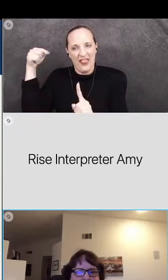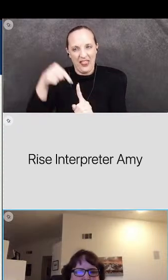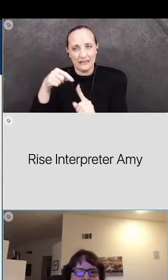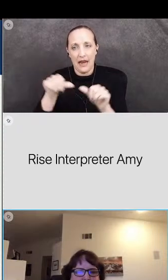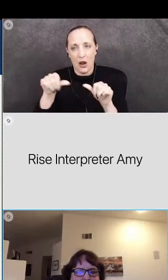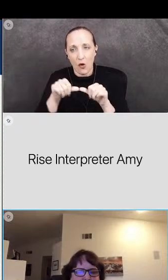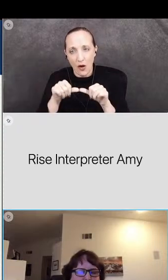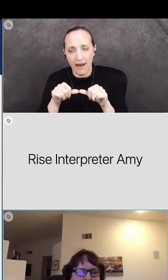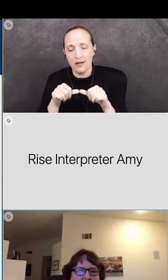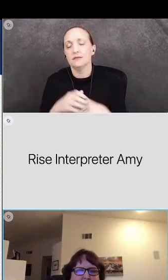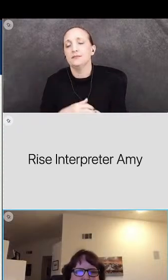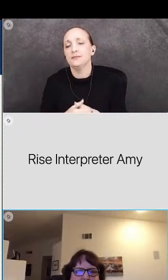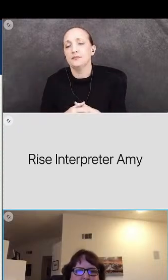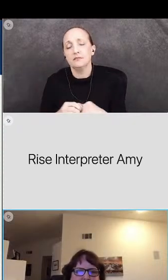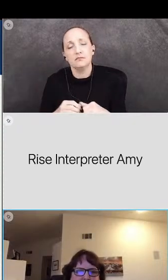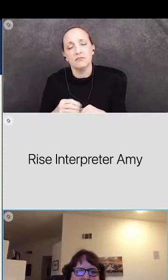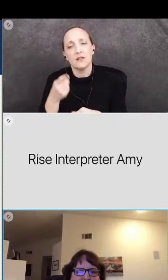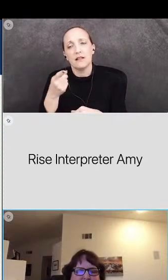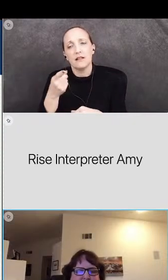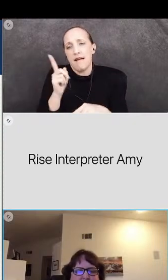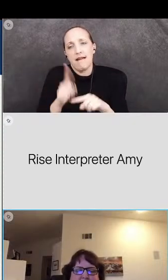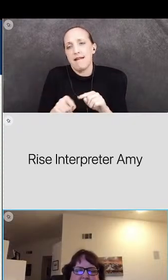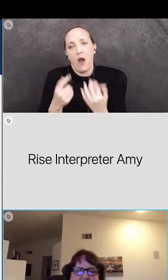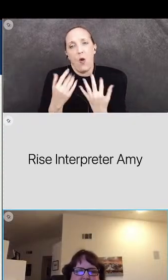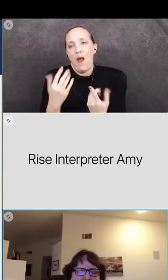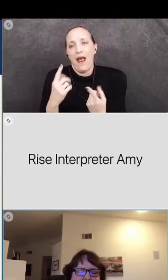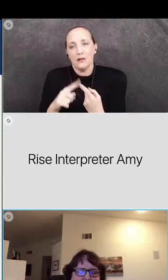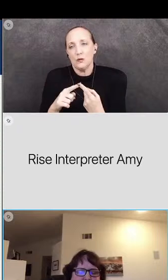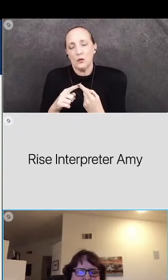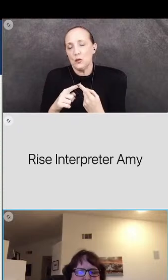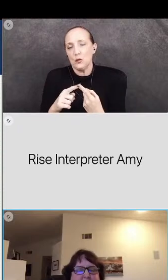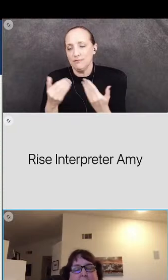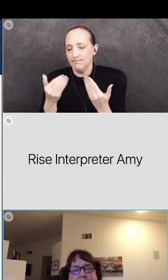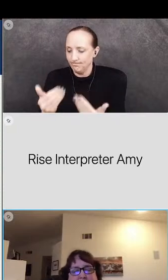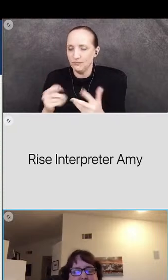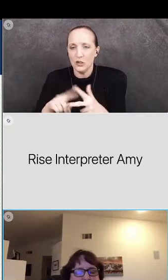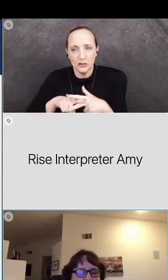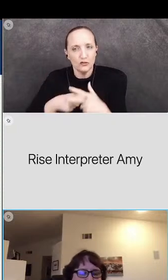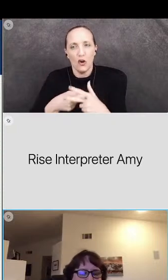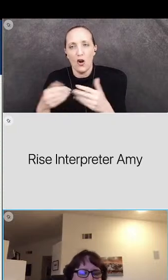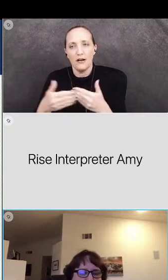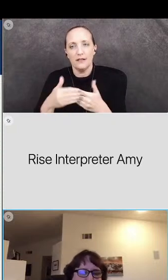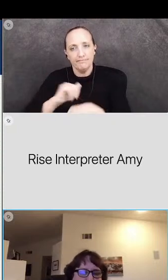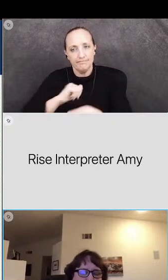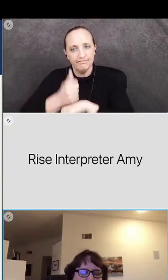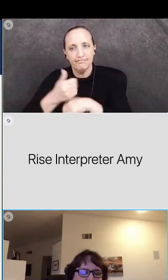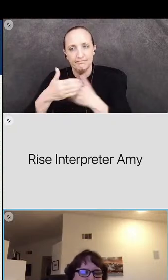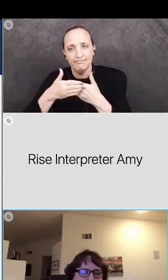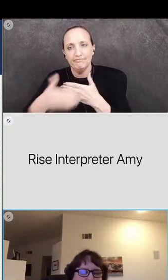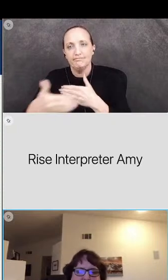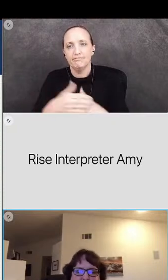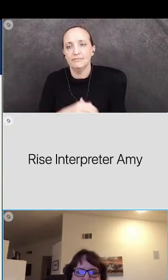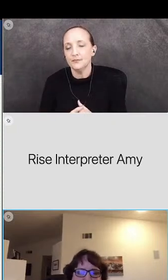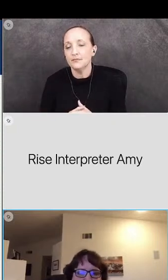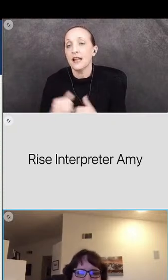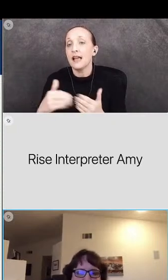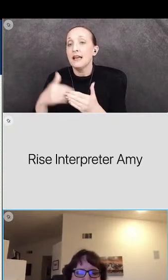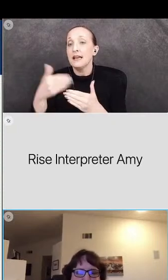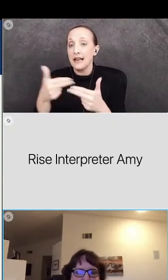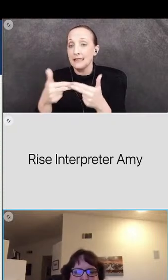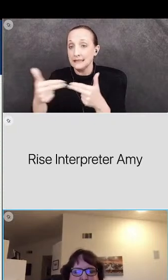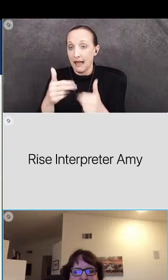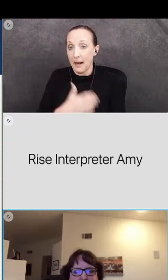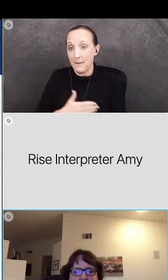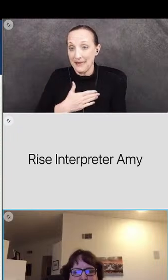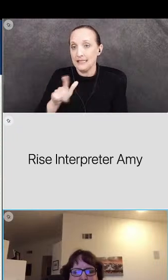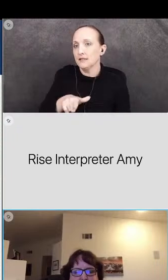we really can't wait to get started on on implement on implementation and so um next slide please and